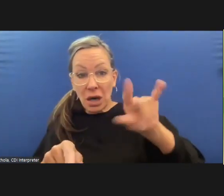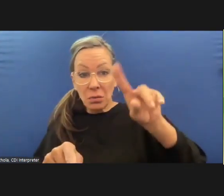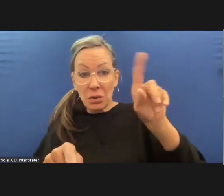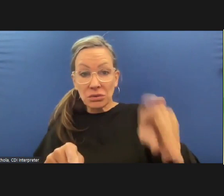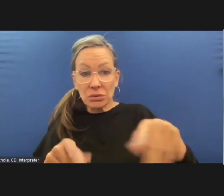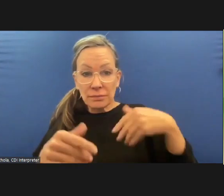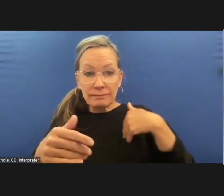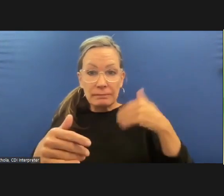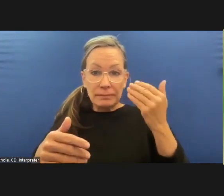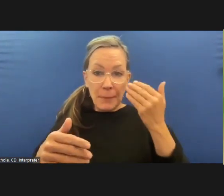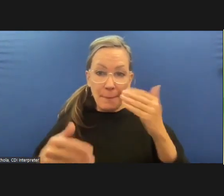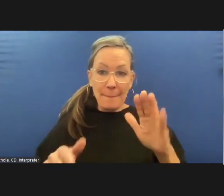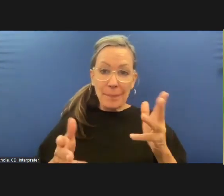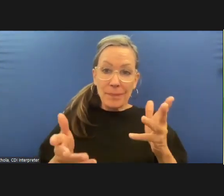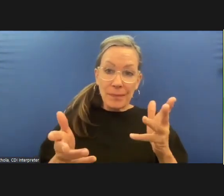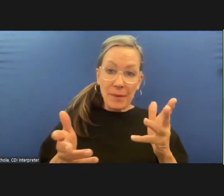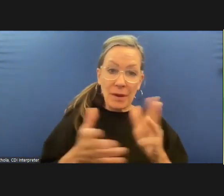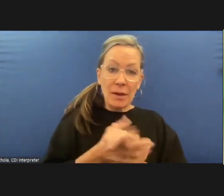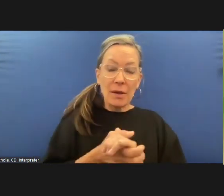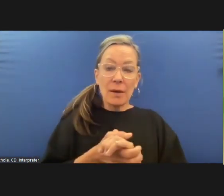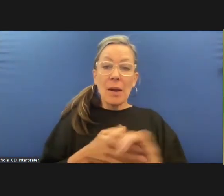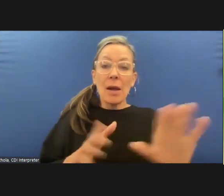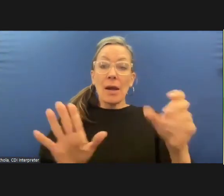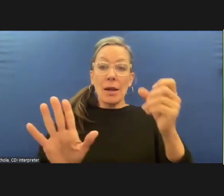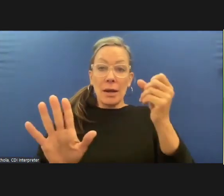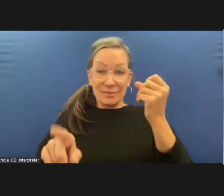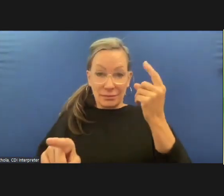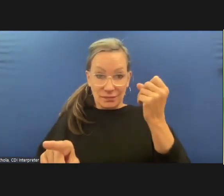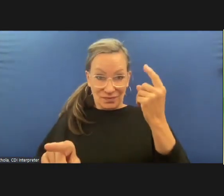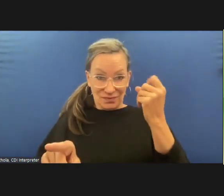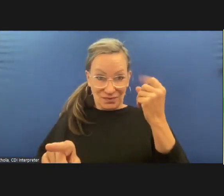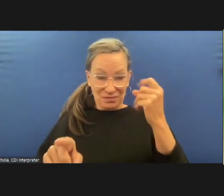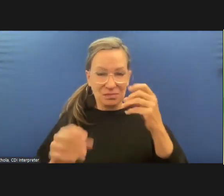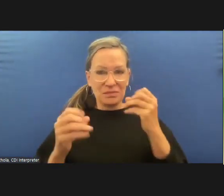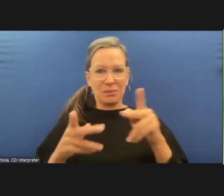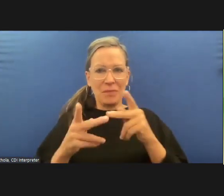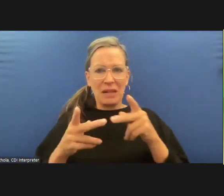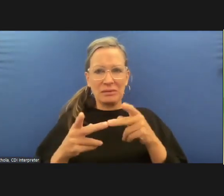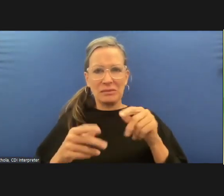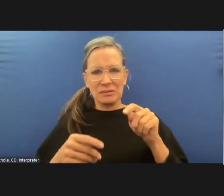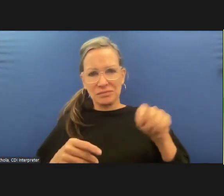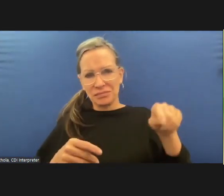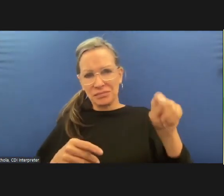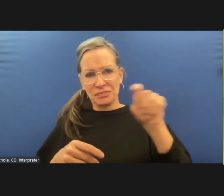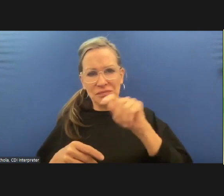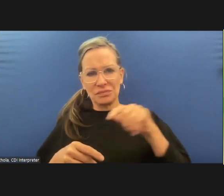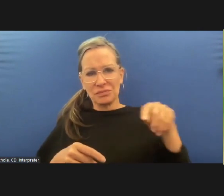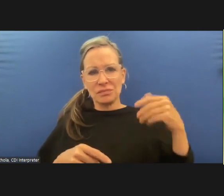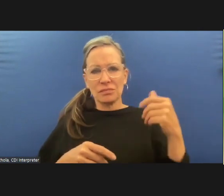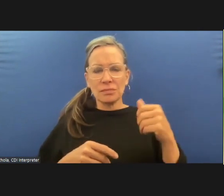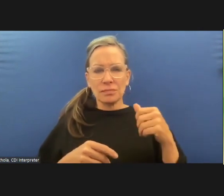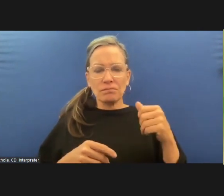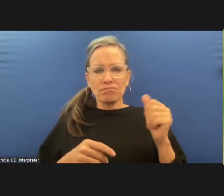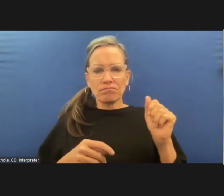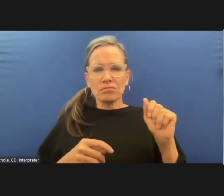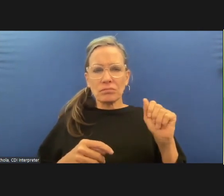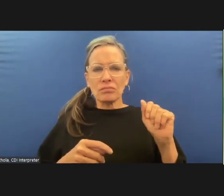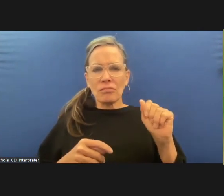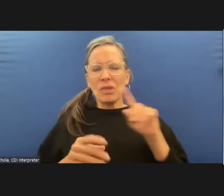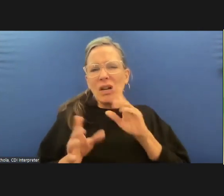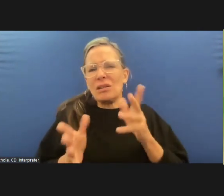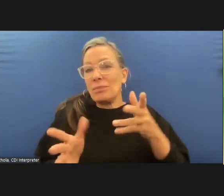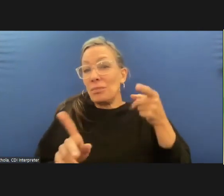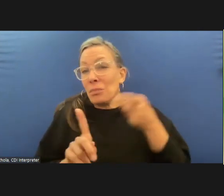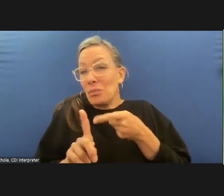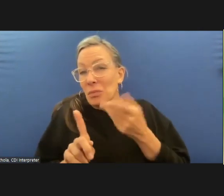that um it's important not to have anyone affiliated with oversight with um law enforcement involved in an oversight